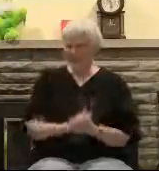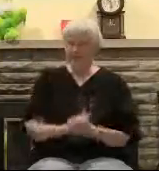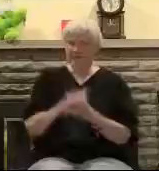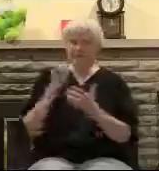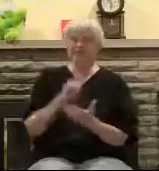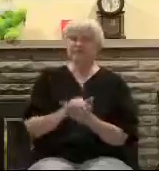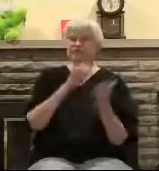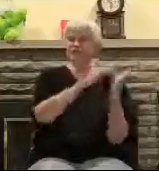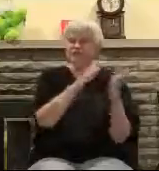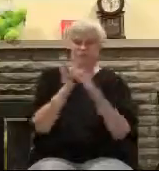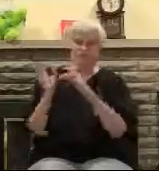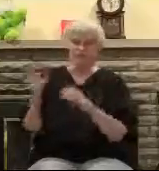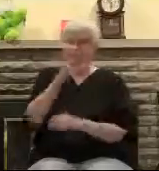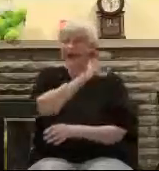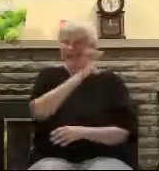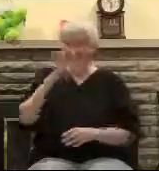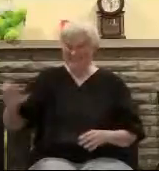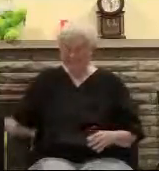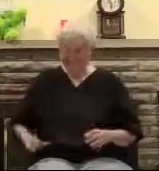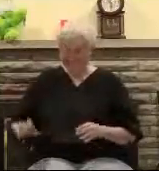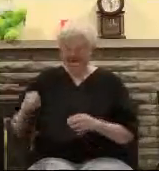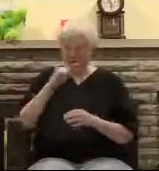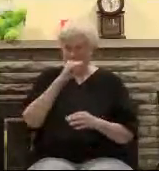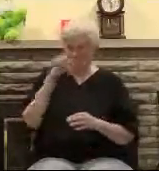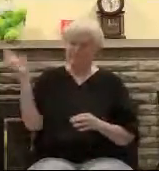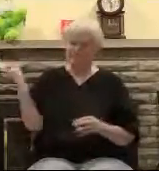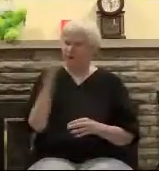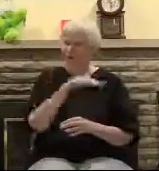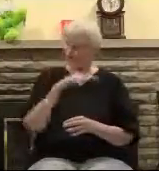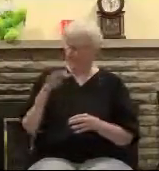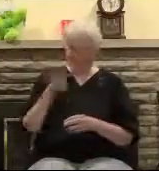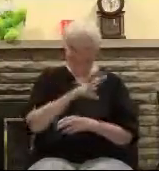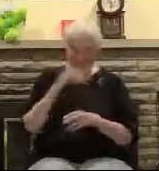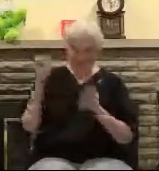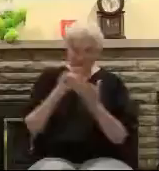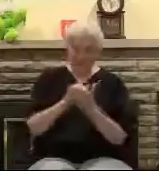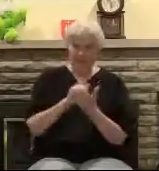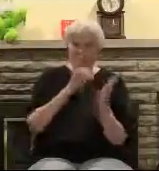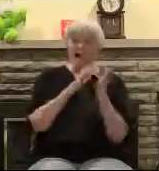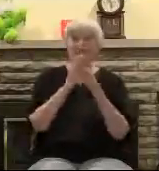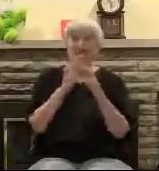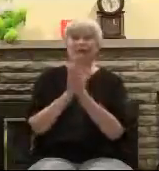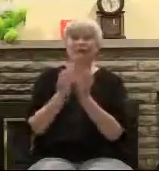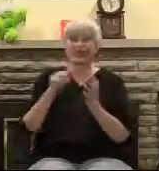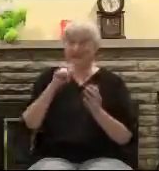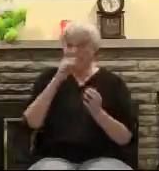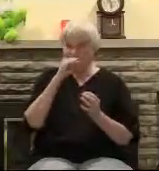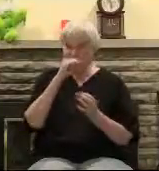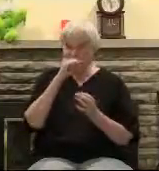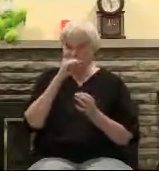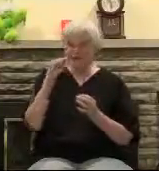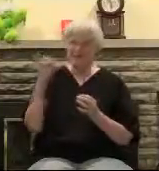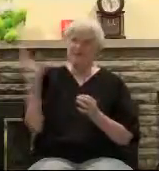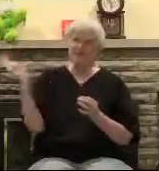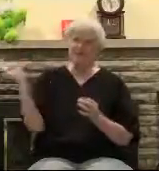reject Jesus Christ, so they have to lie about the Bible and tell people it's not historically accurate so that they can soothe their conscience.